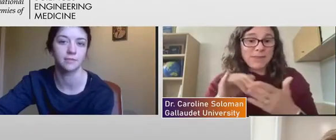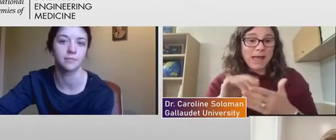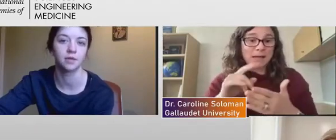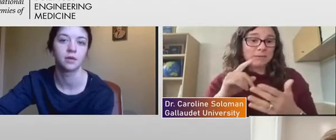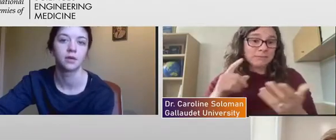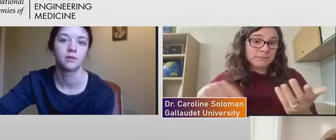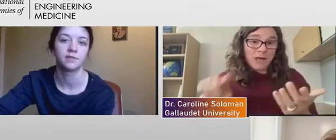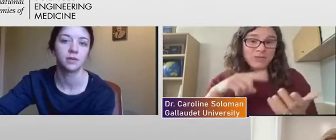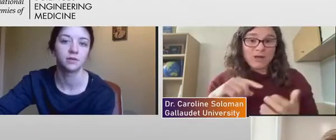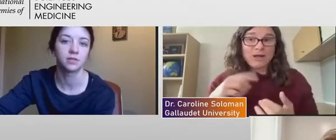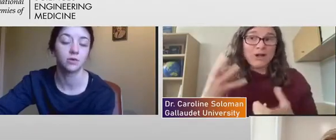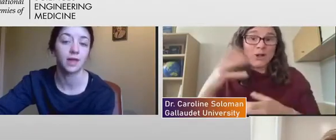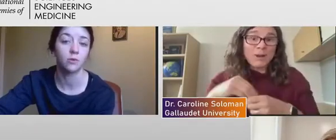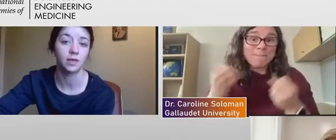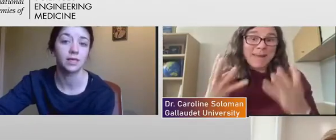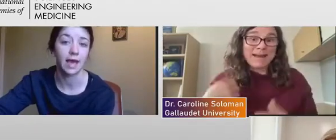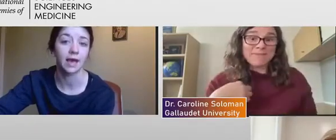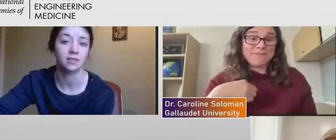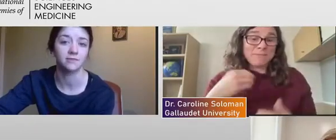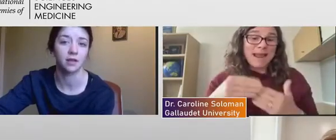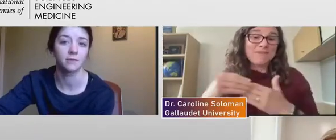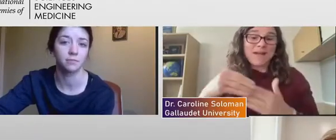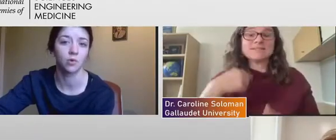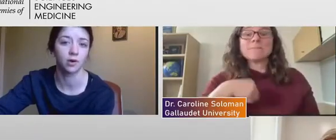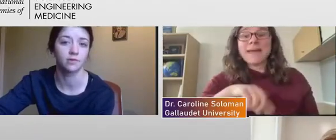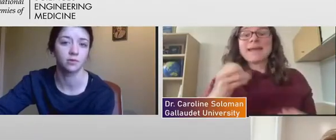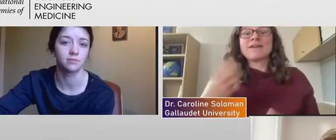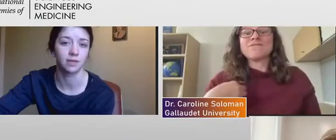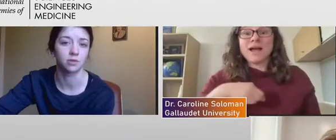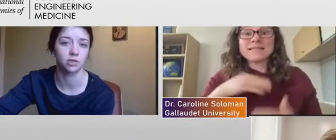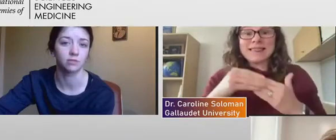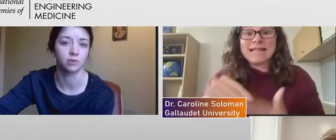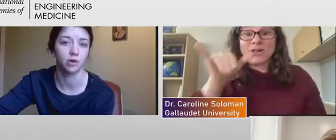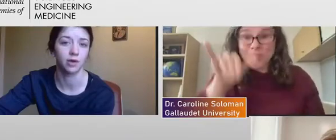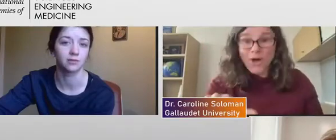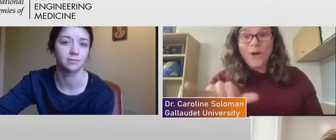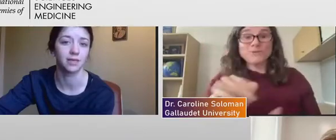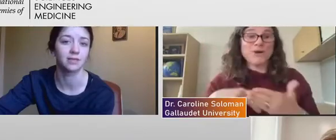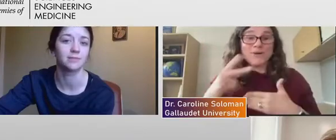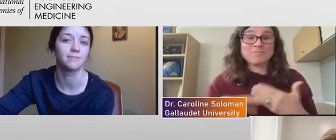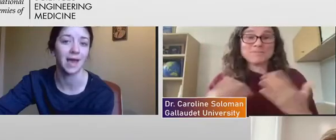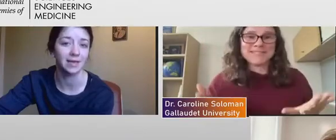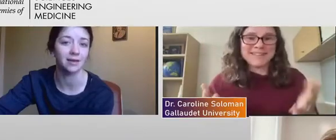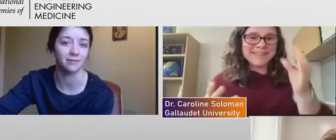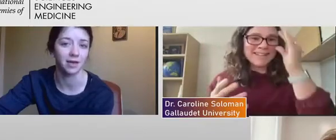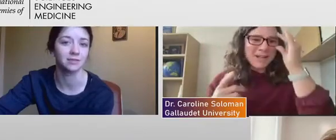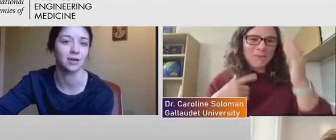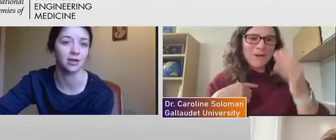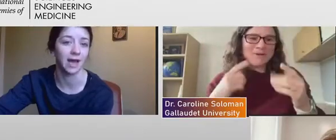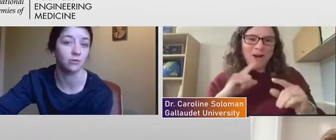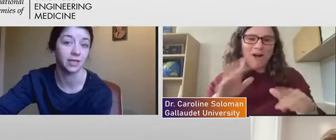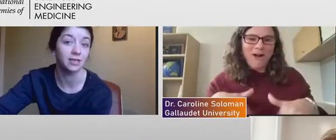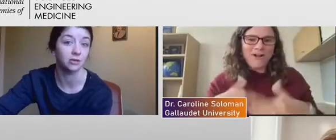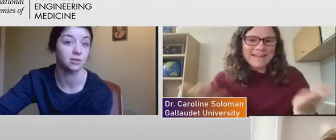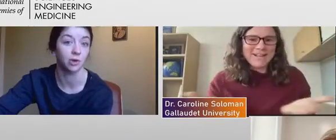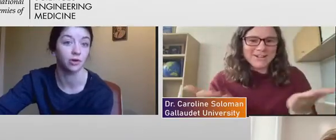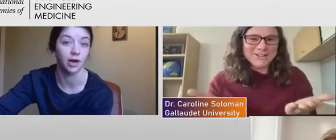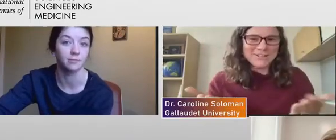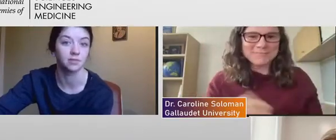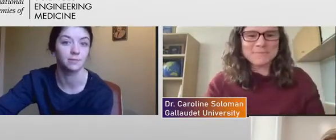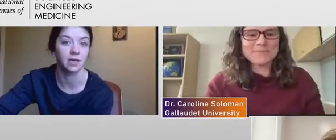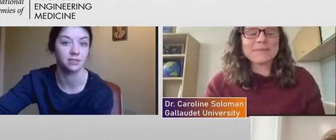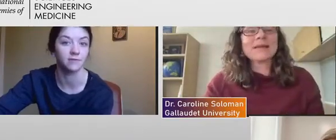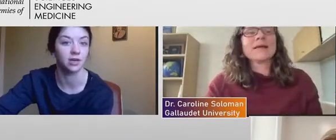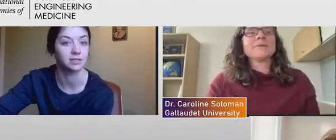STEM fields so that we can develop more of those mentorship programs because many of us are now leading those